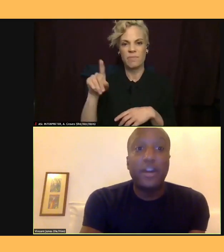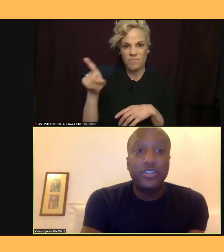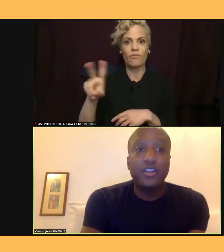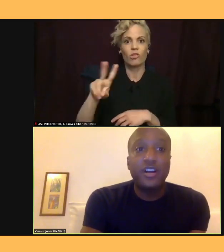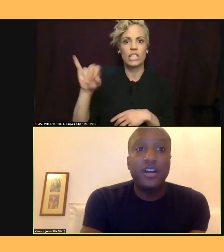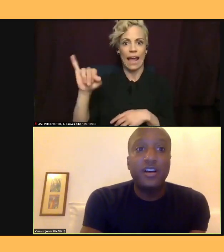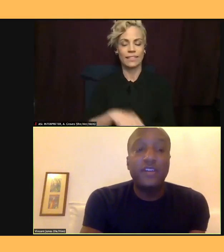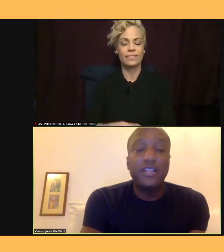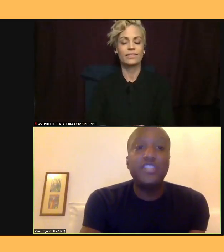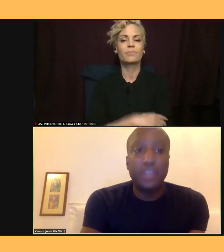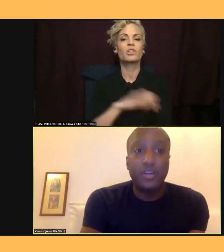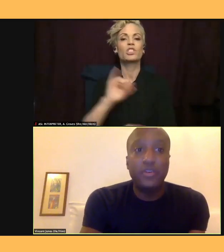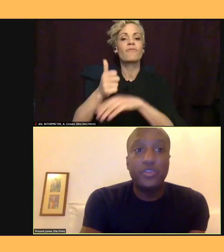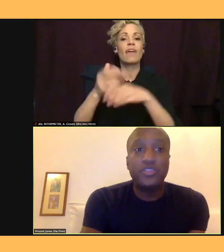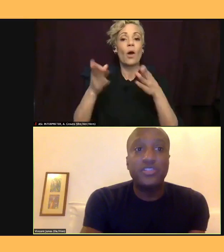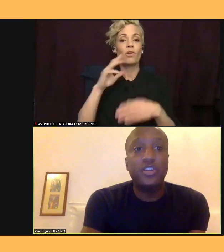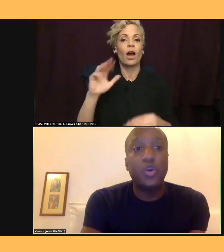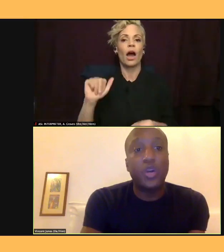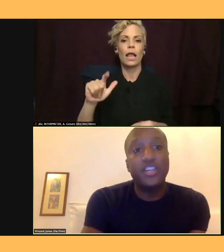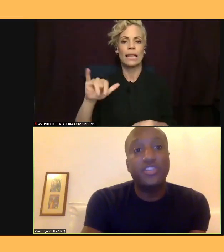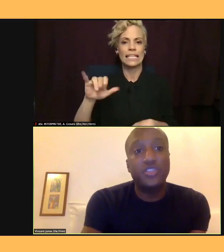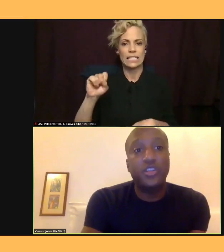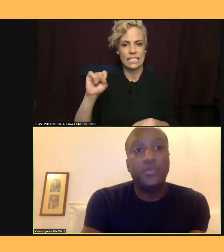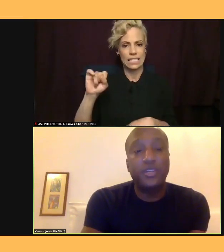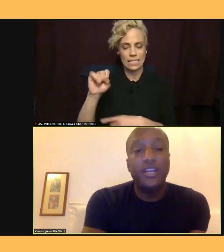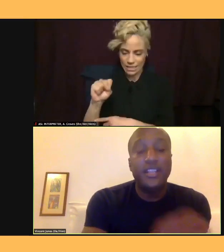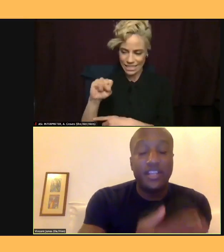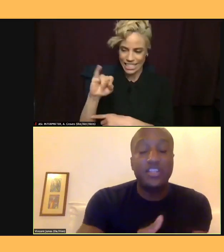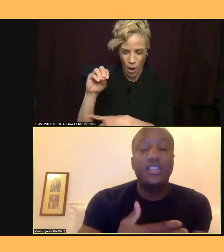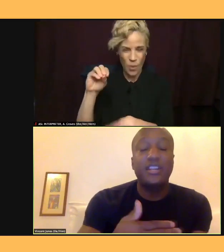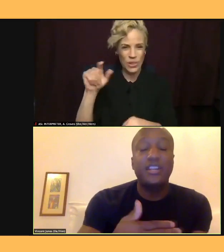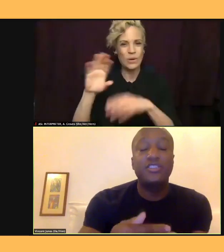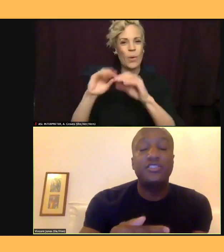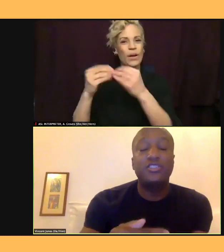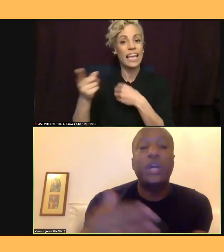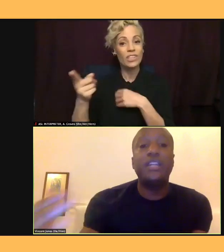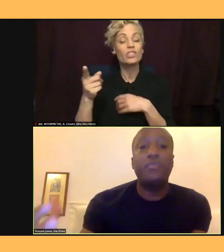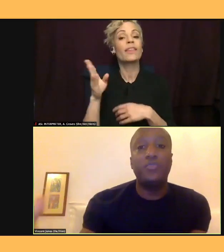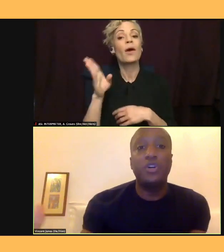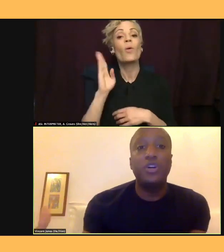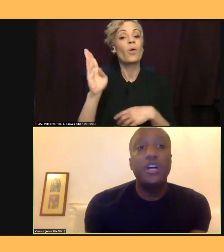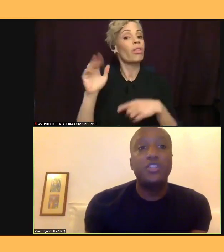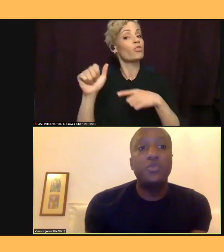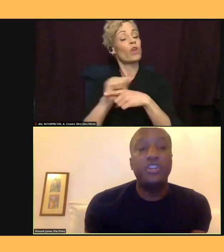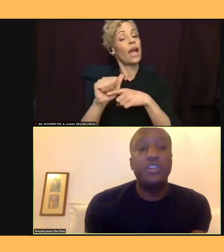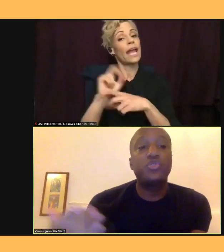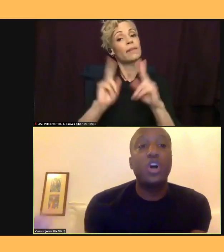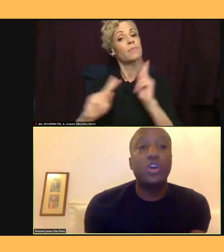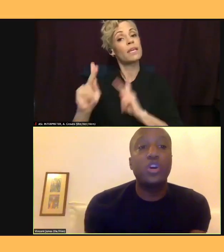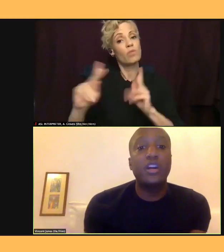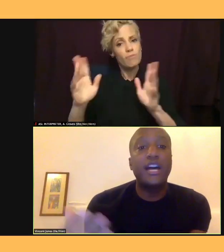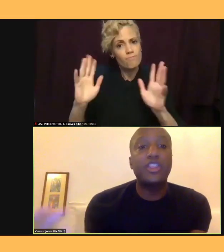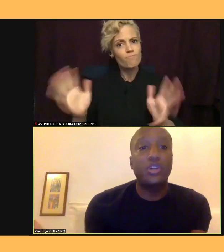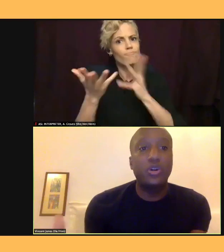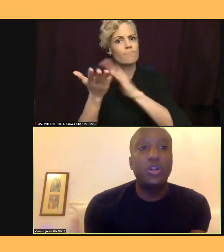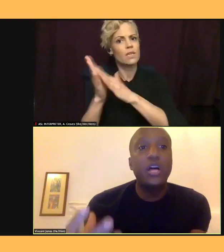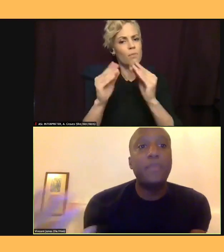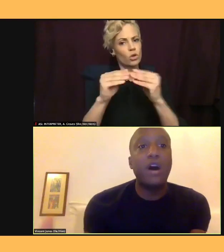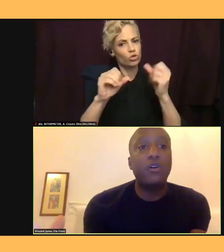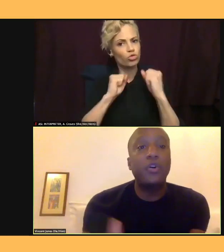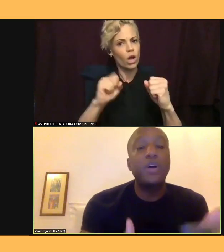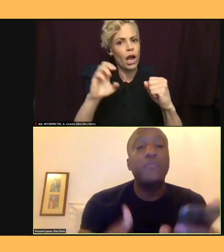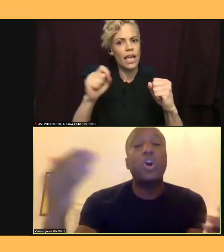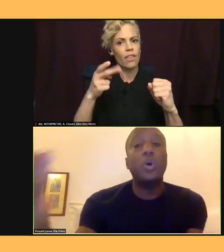ALISIO, which is an organization that's going to be, that is training people to be stronger, ethical, powerful, and more